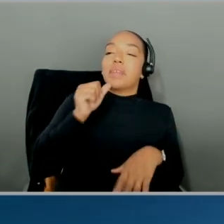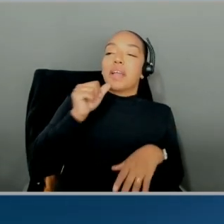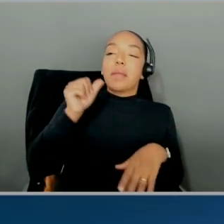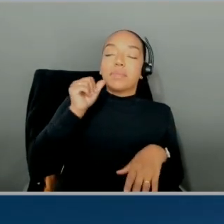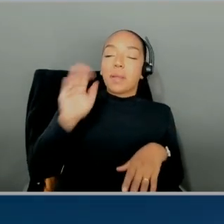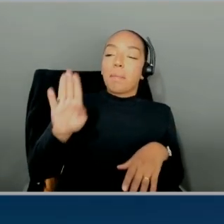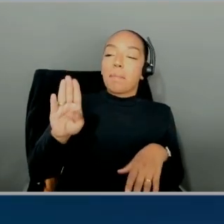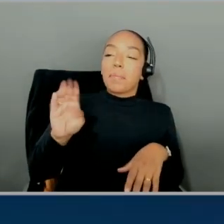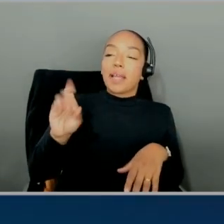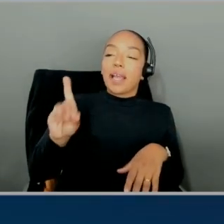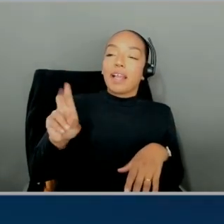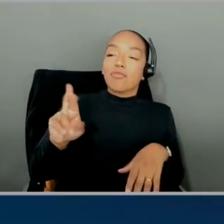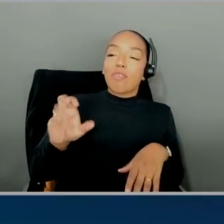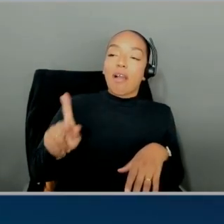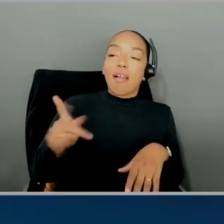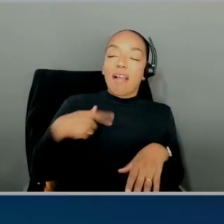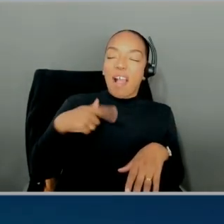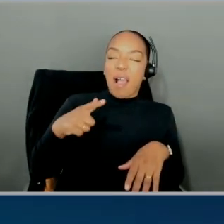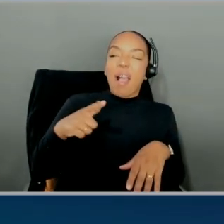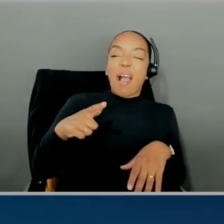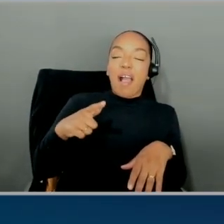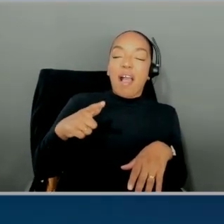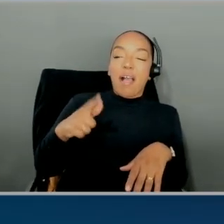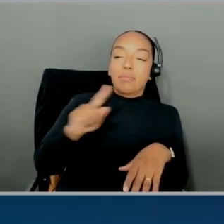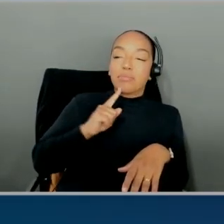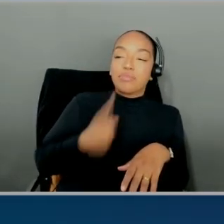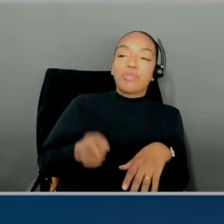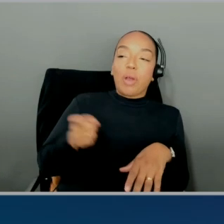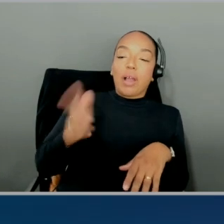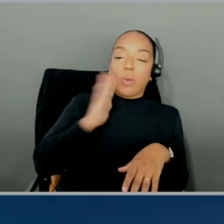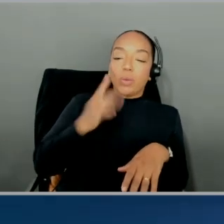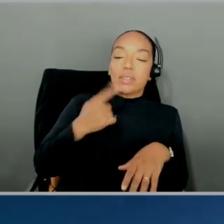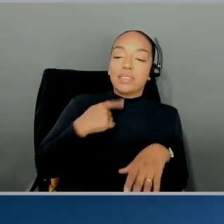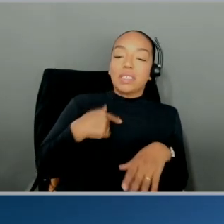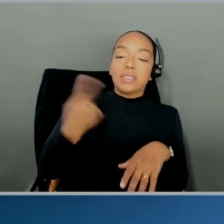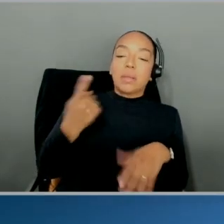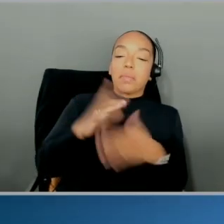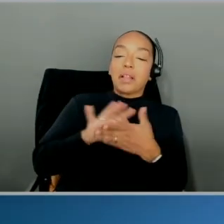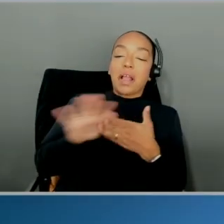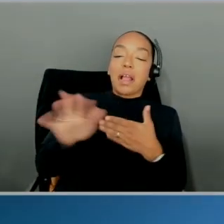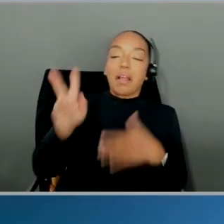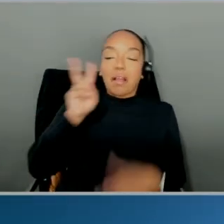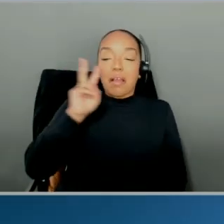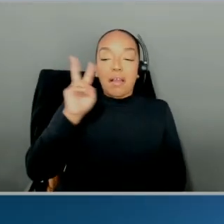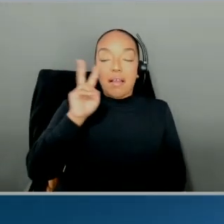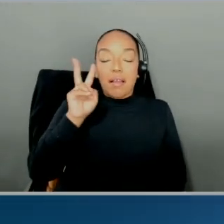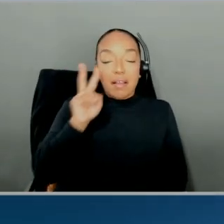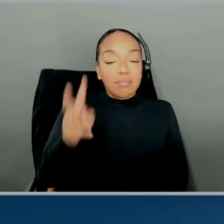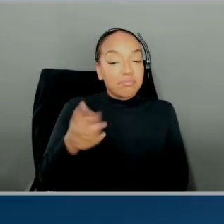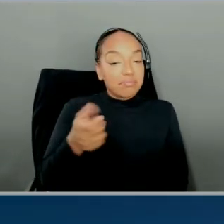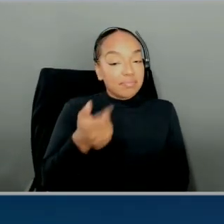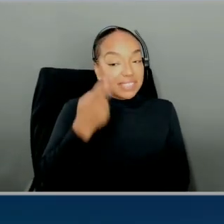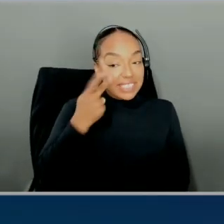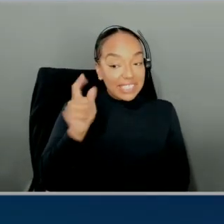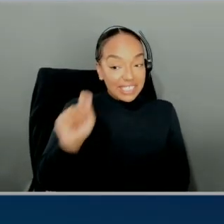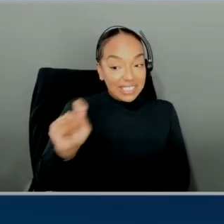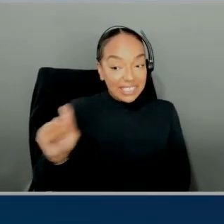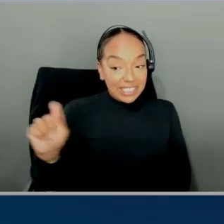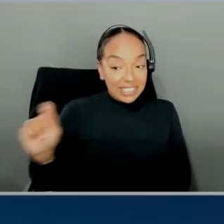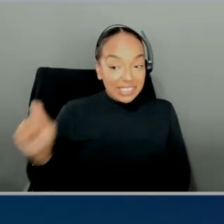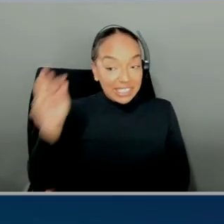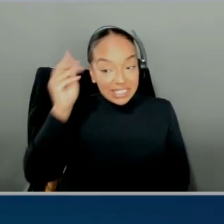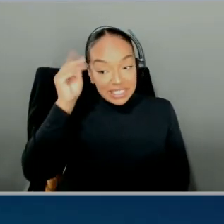say. I bet he'll give us something nice. Let's see. Okay. Thinking. It's the three dots, so he's typing a response.